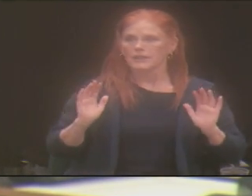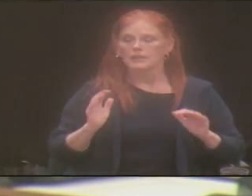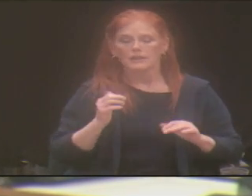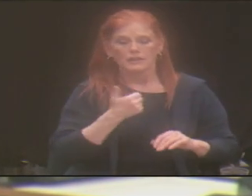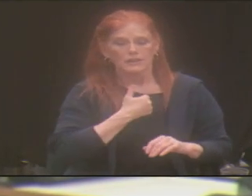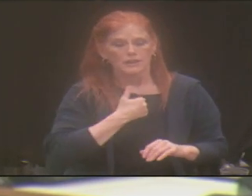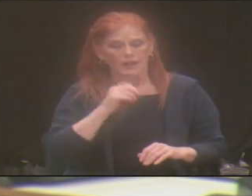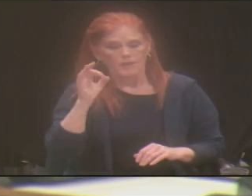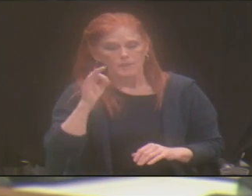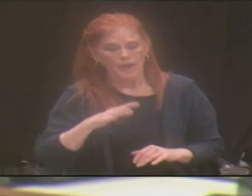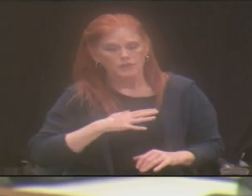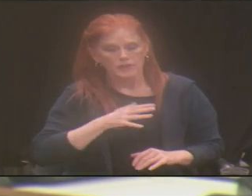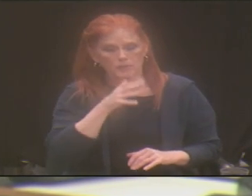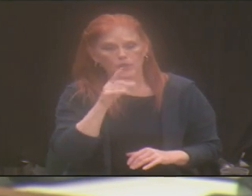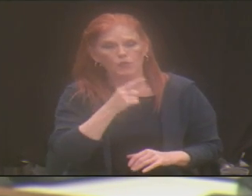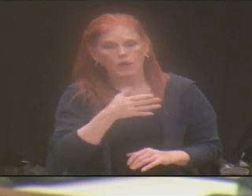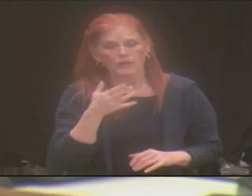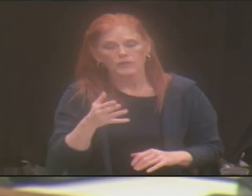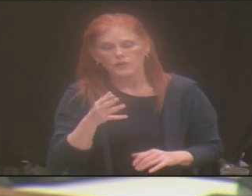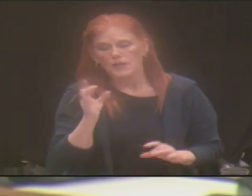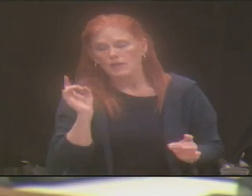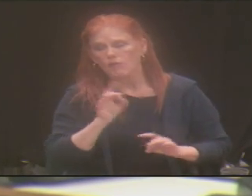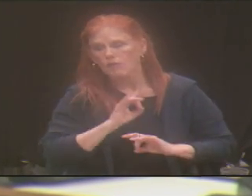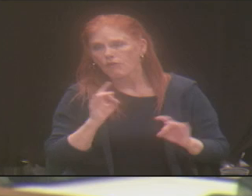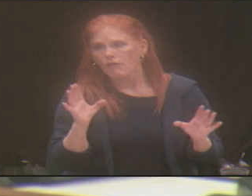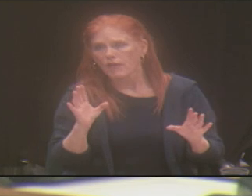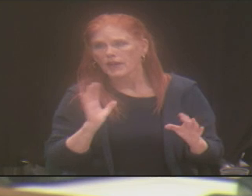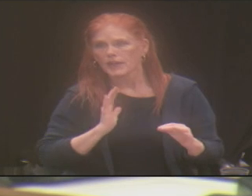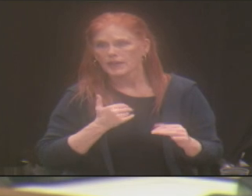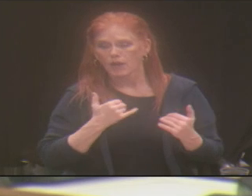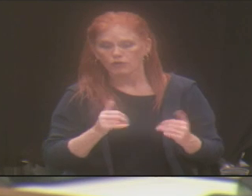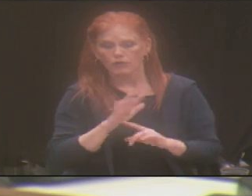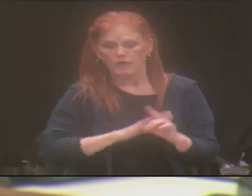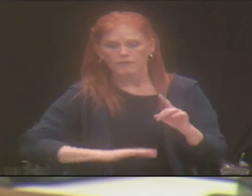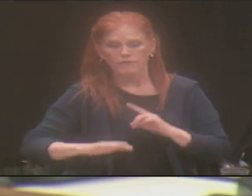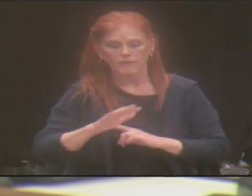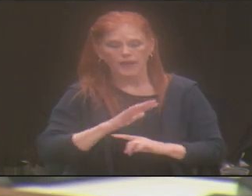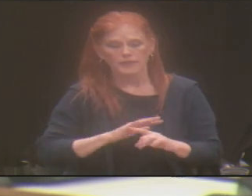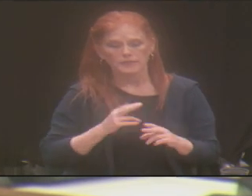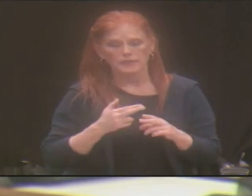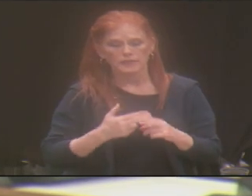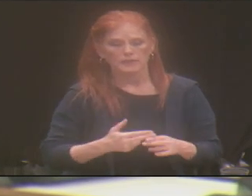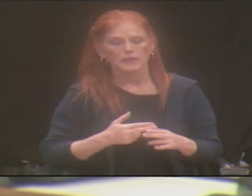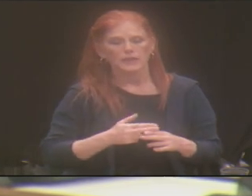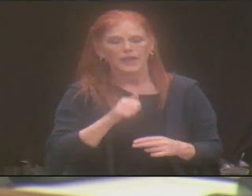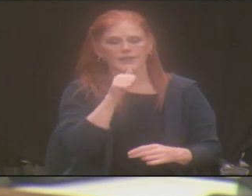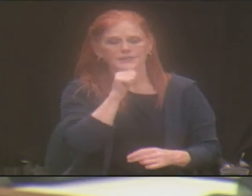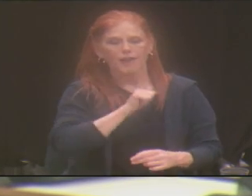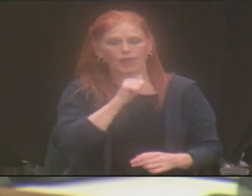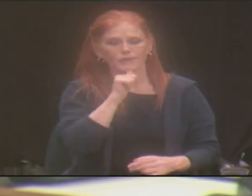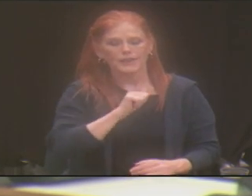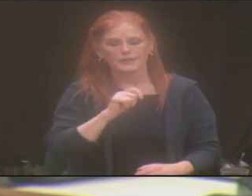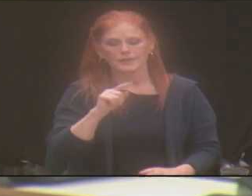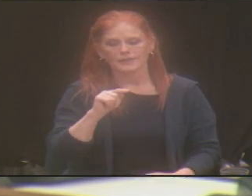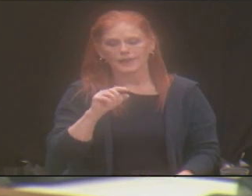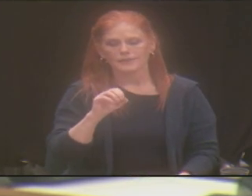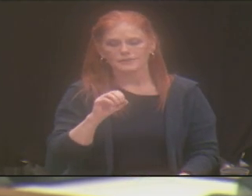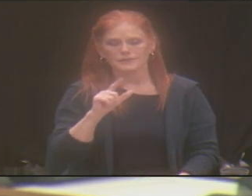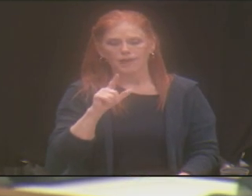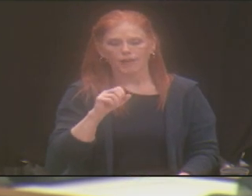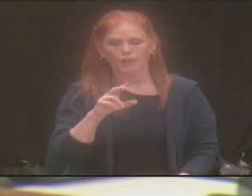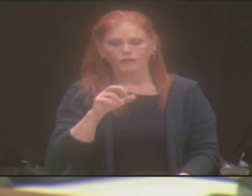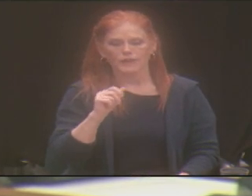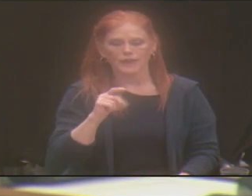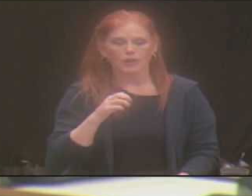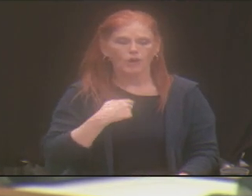that I absolutely hate in our current environment is the catchphrase, tolerate. Tolerance. We need to